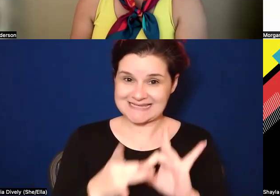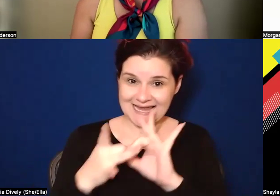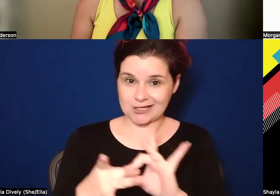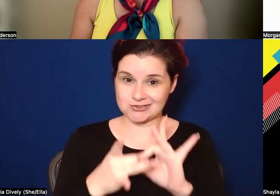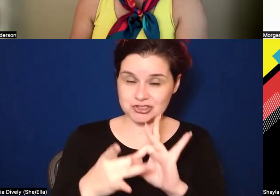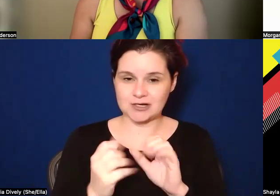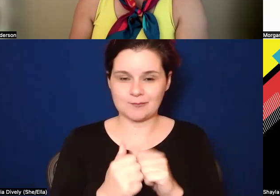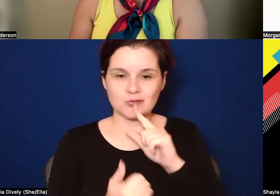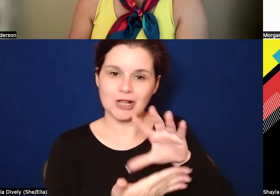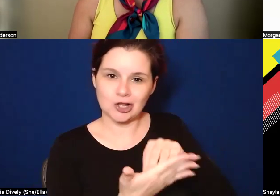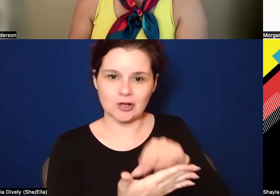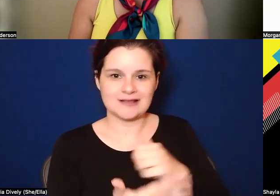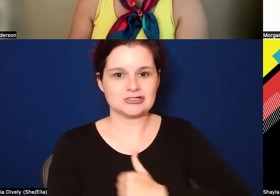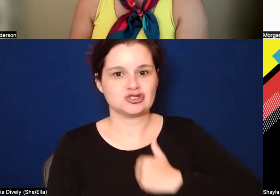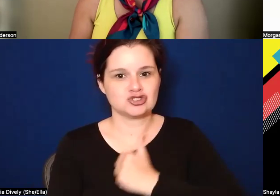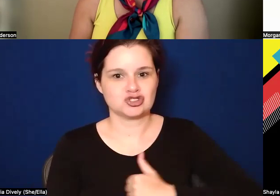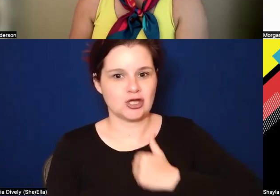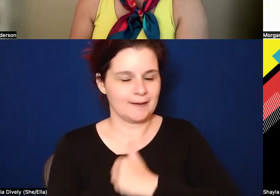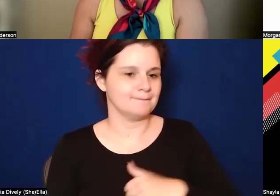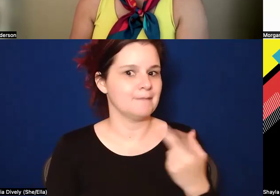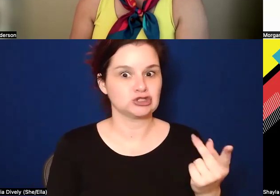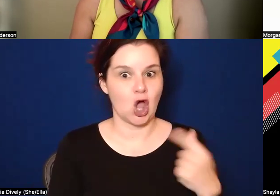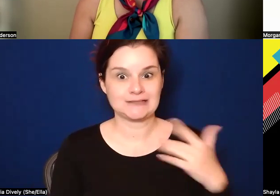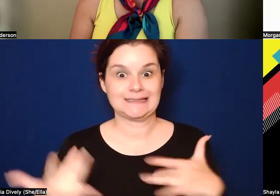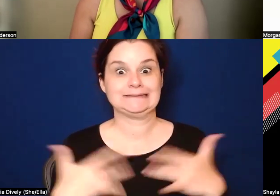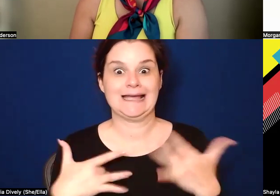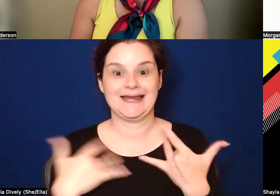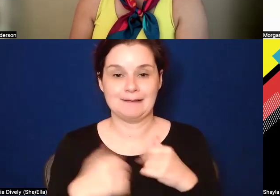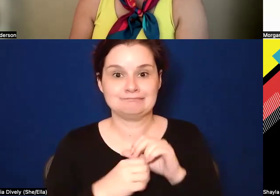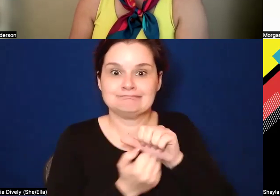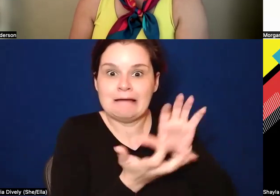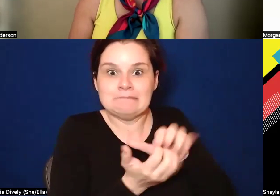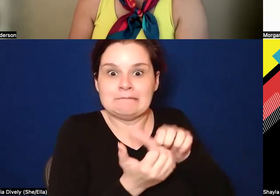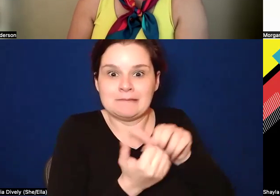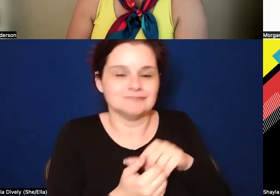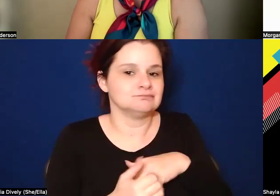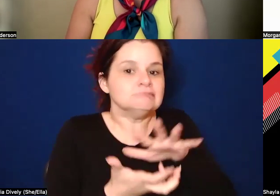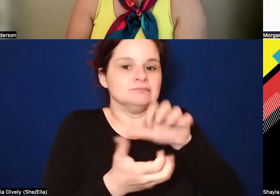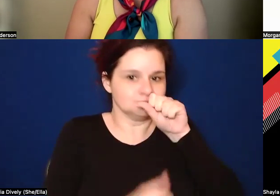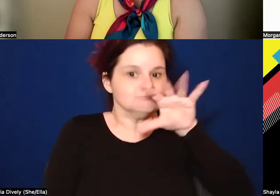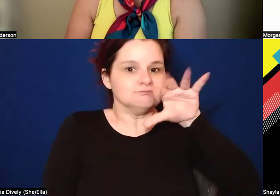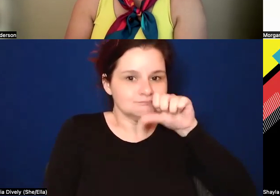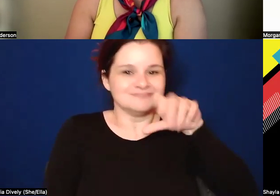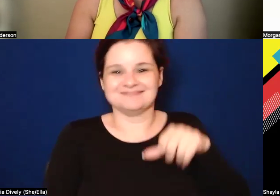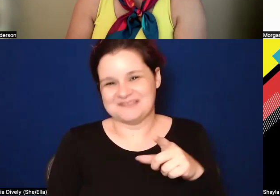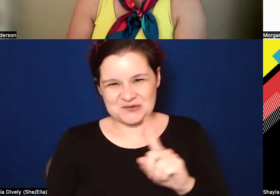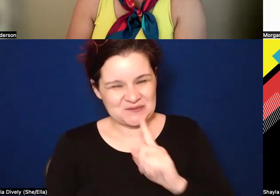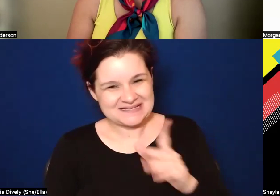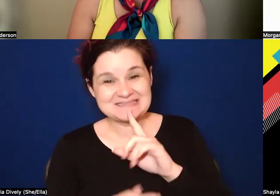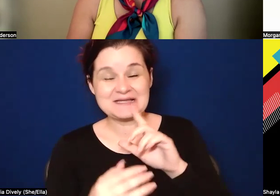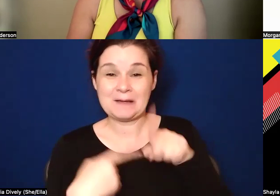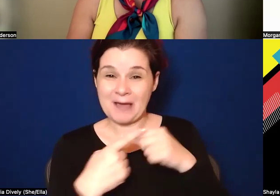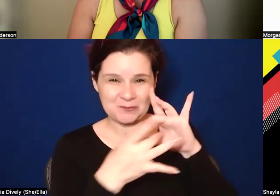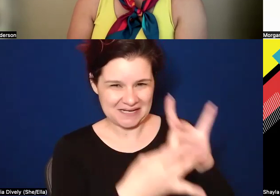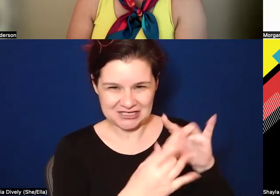the, um, sorry, my little Yorkie wiener dog's getting excited. If you could hear him barking and breathing, um, no, but like connection and really, um,